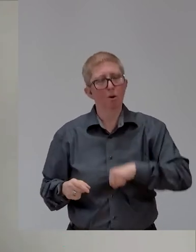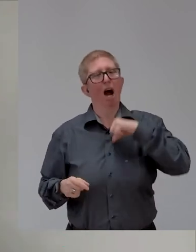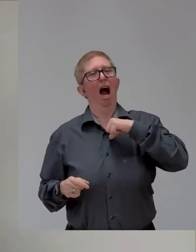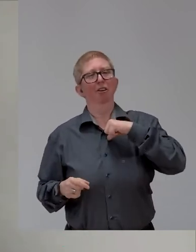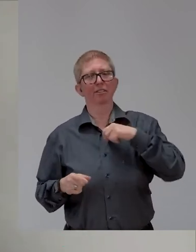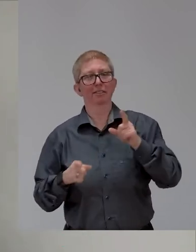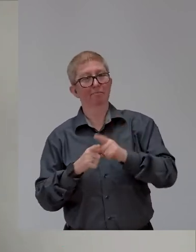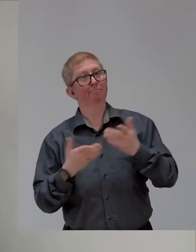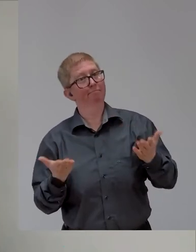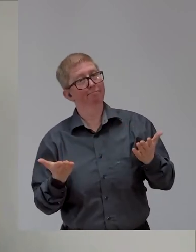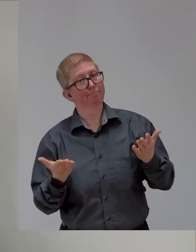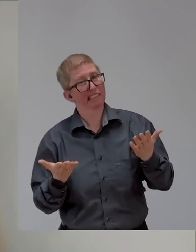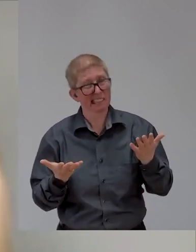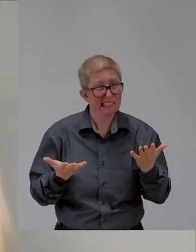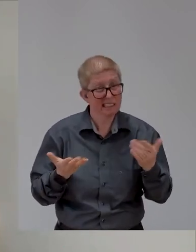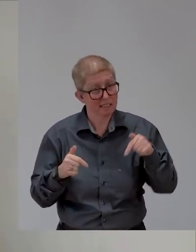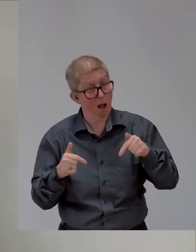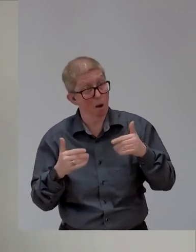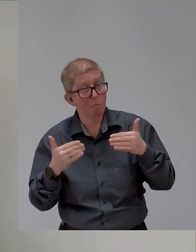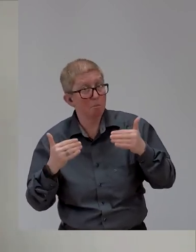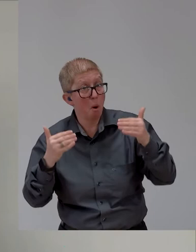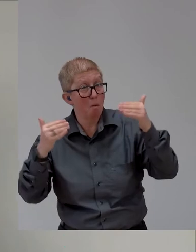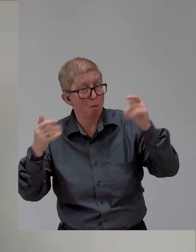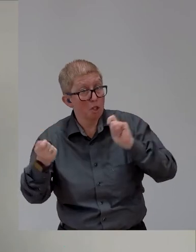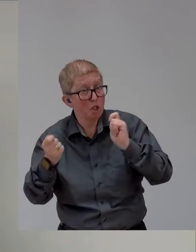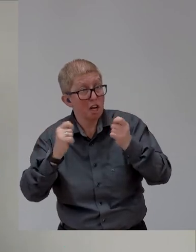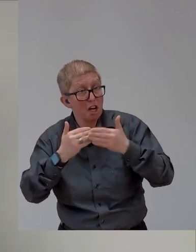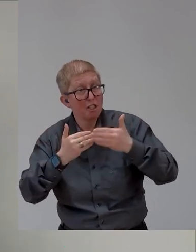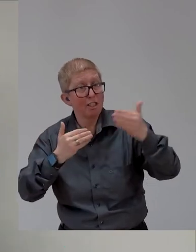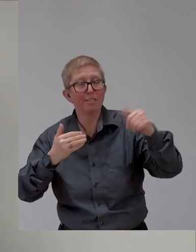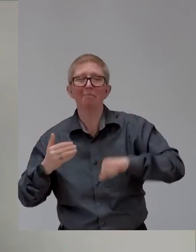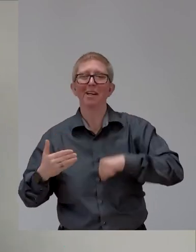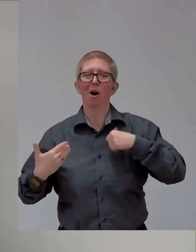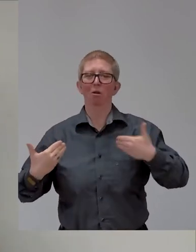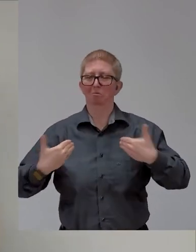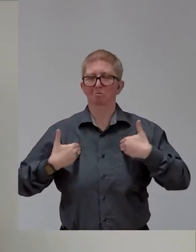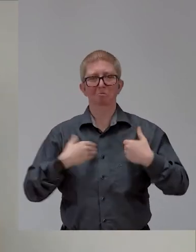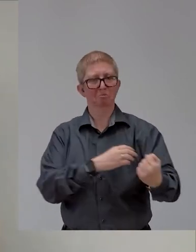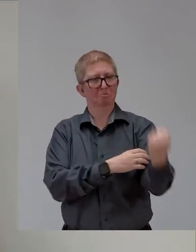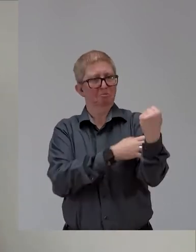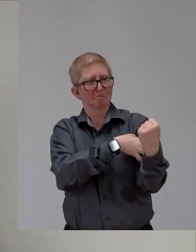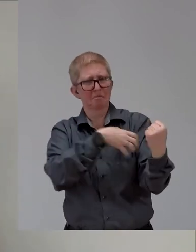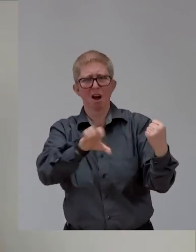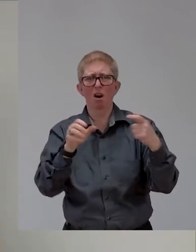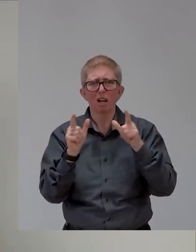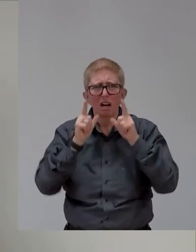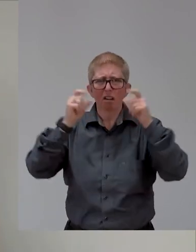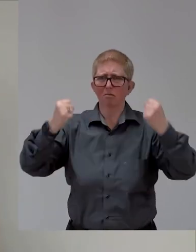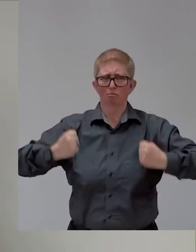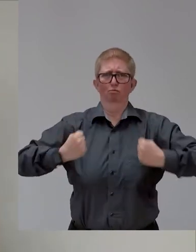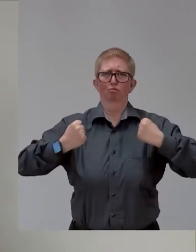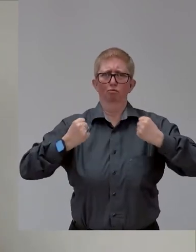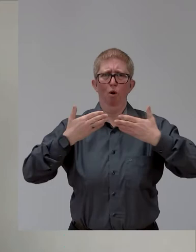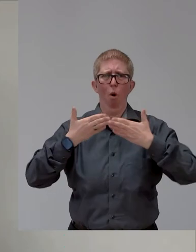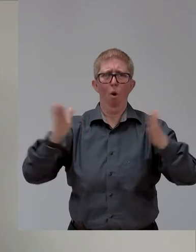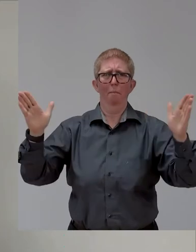they're informed, they're, they're convening and they're this incredibly powerful, loud voice around what their, what